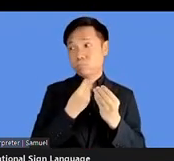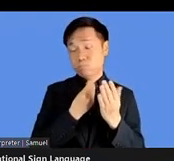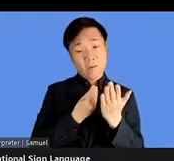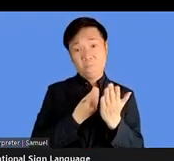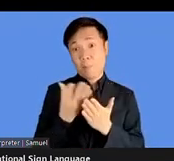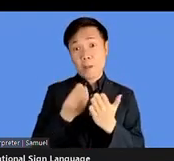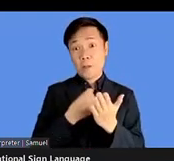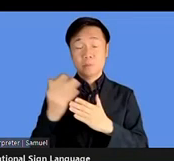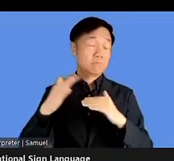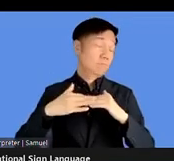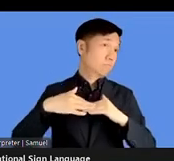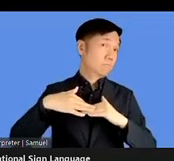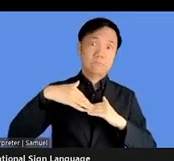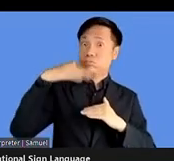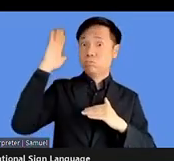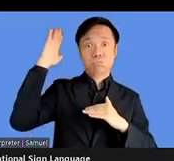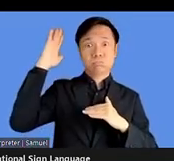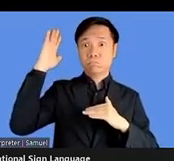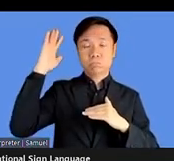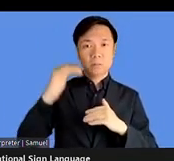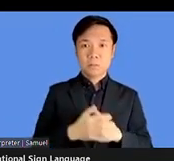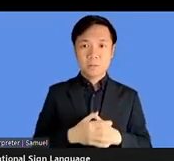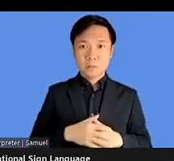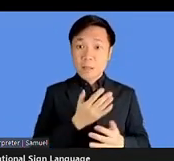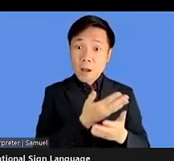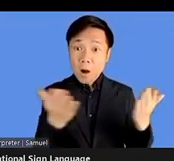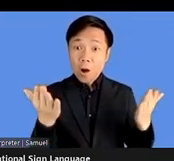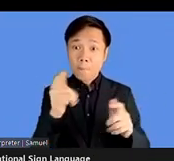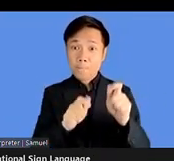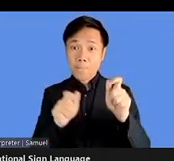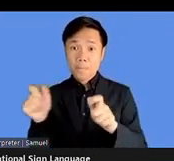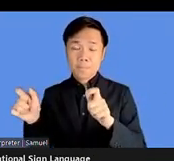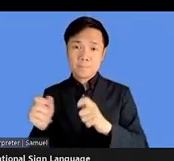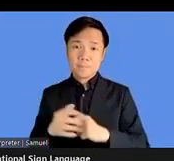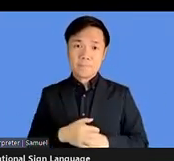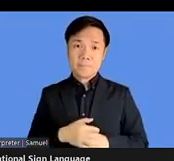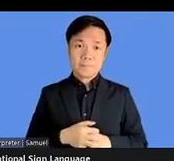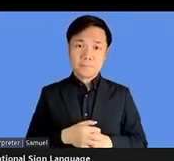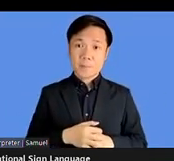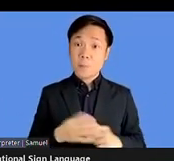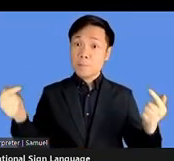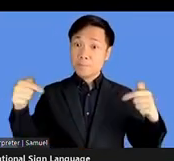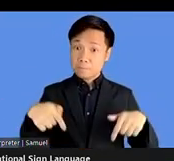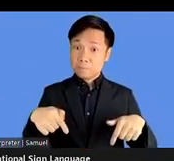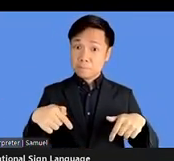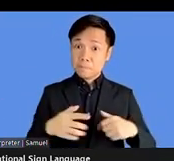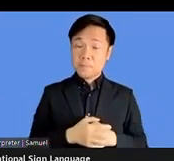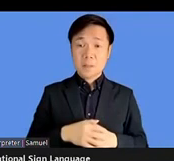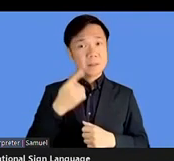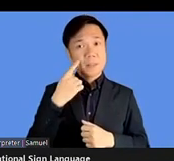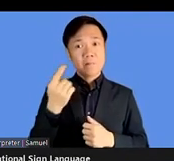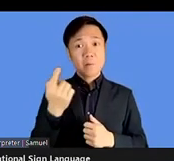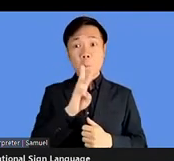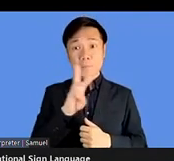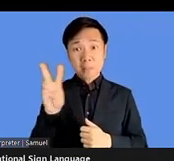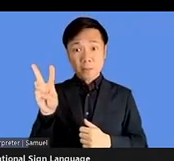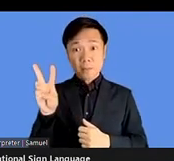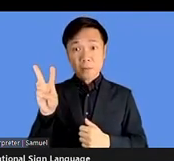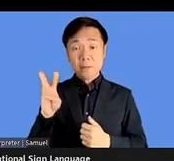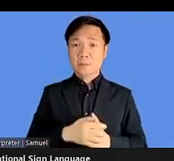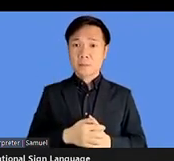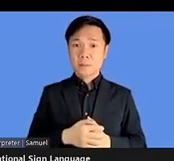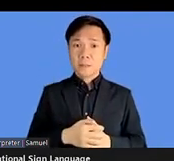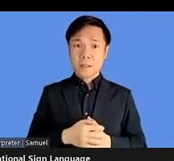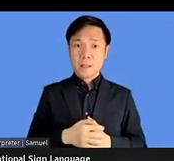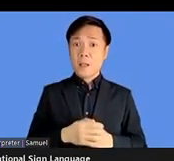Now, every single person in this room at some point will have come across a website where they're being overwhelmed by